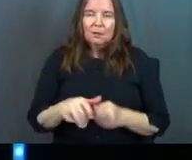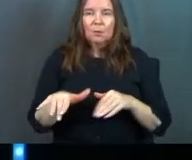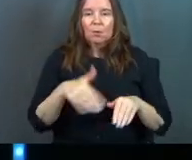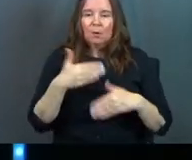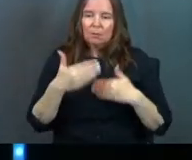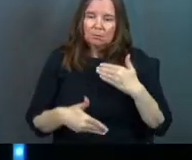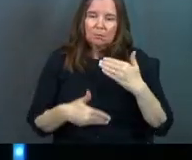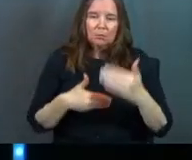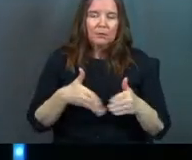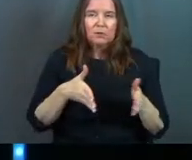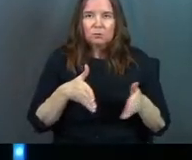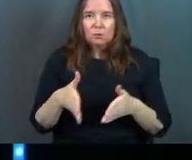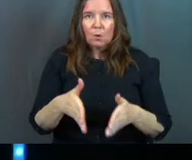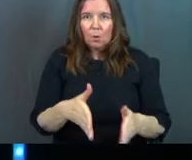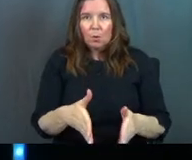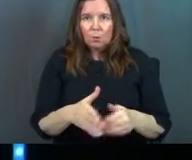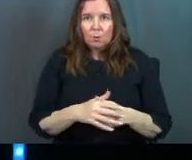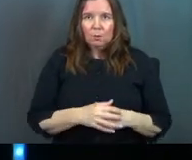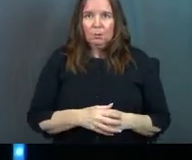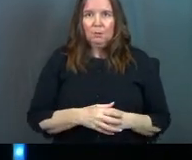walk along this road.